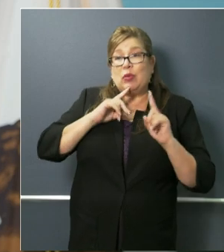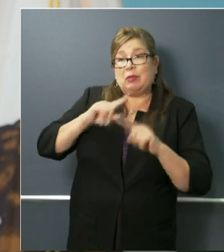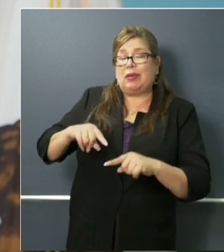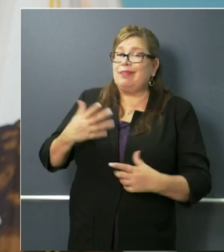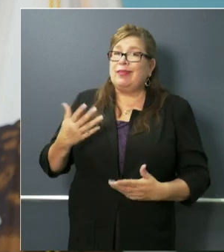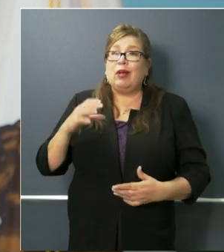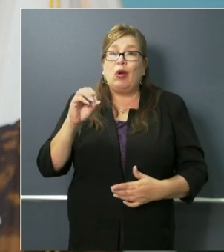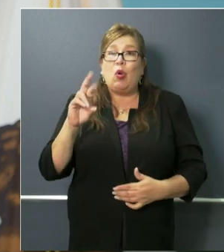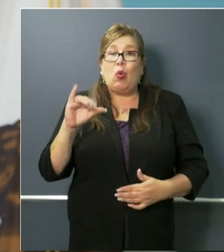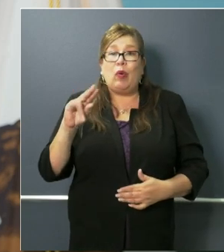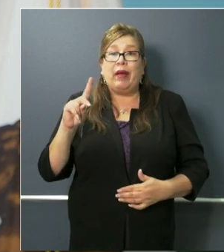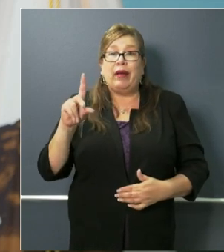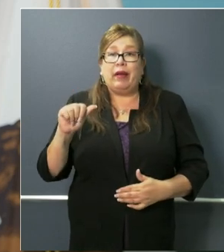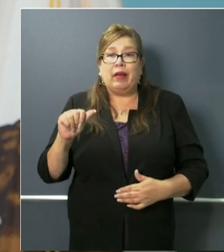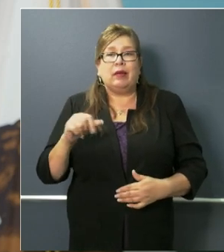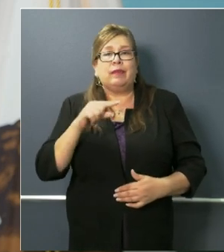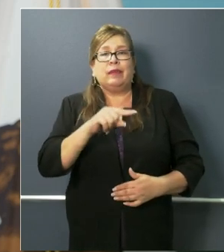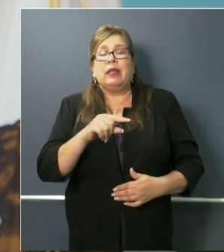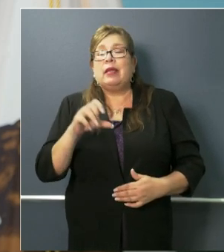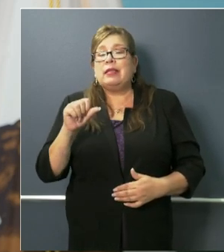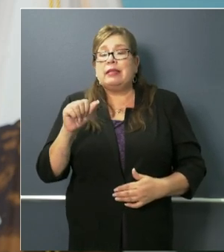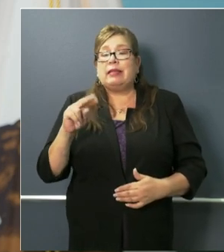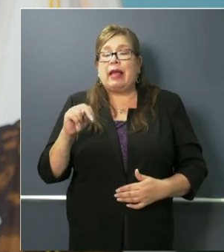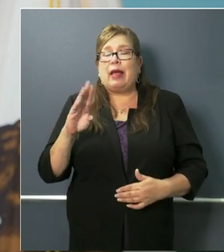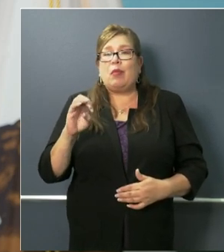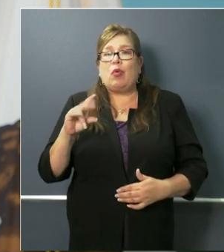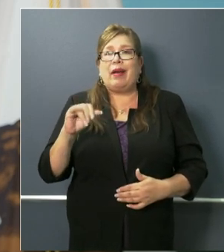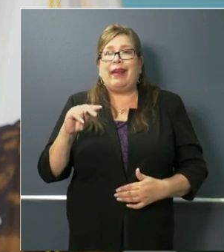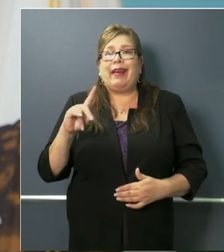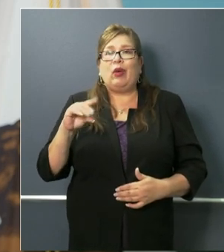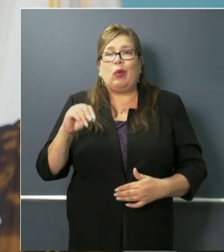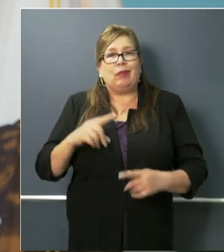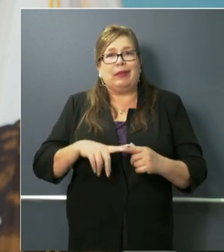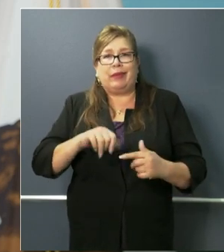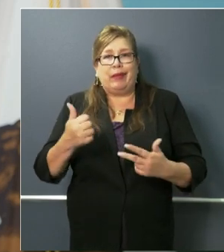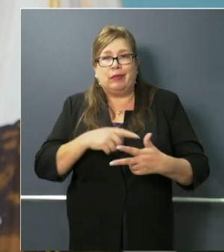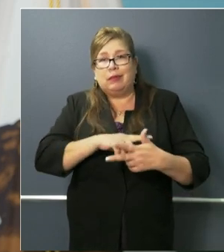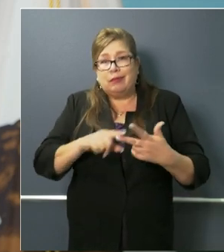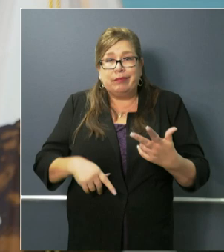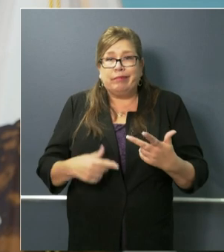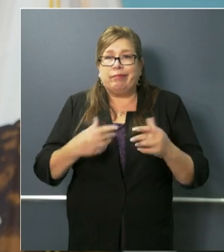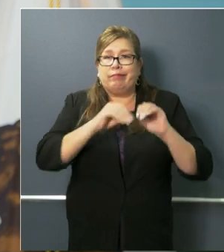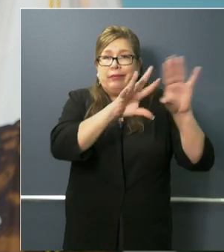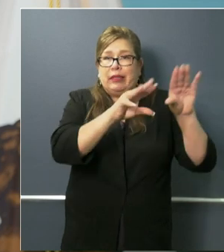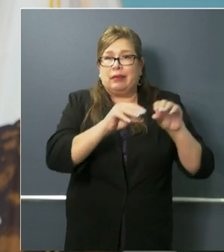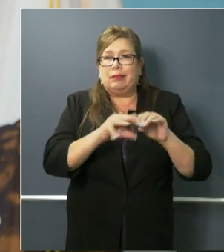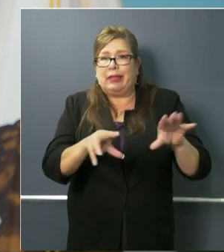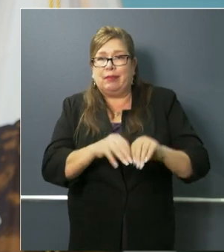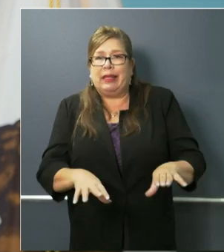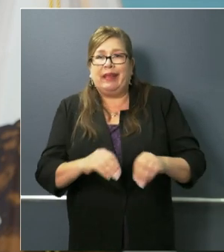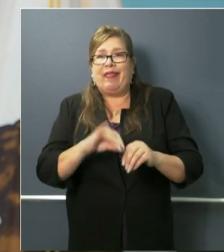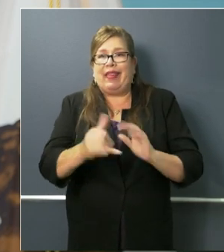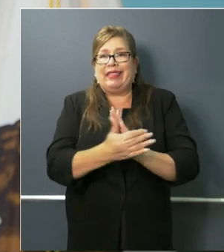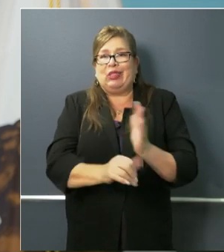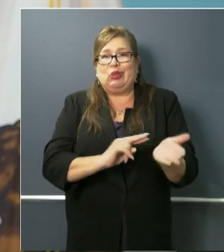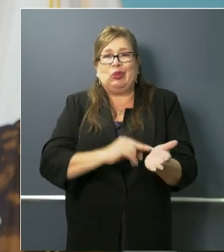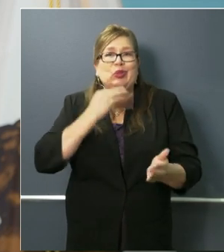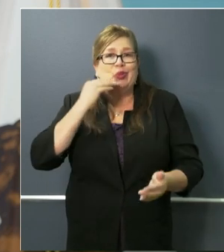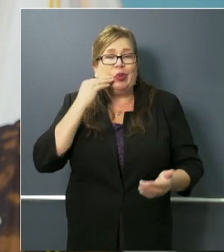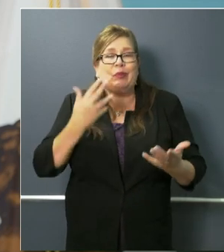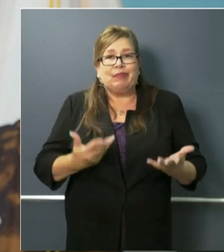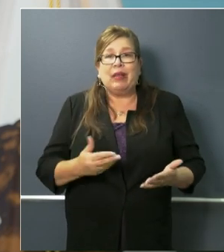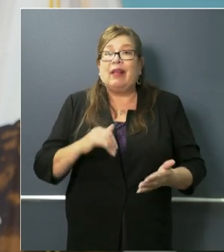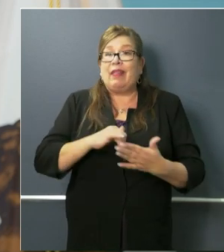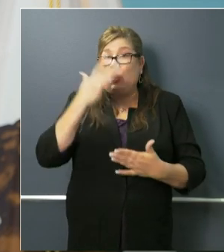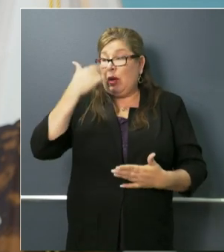bernardino uh this this is what we're why why we're here at the state operations center we have teams